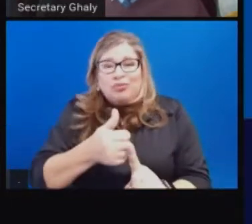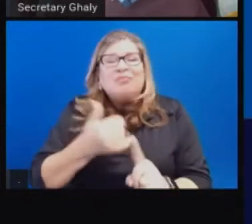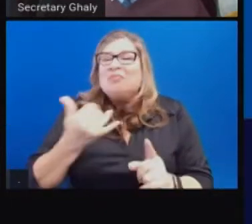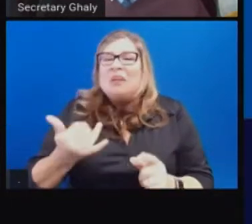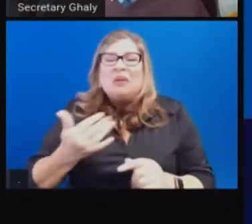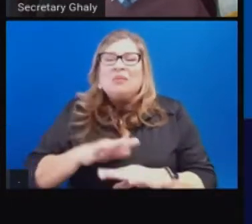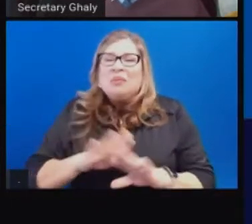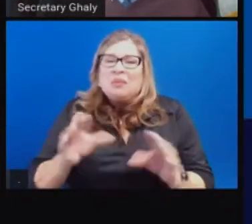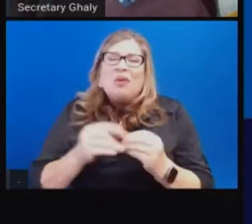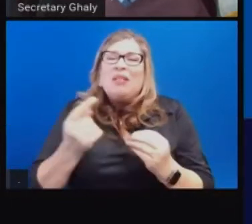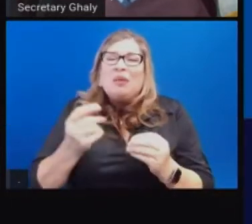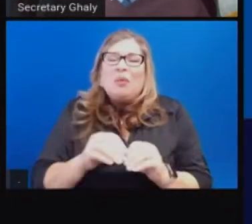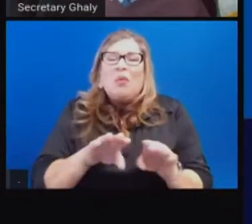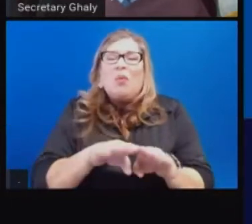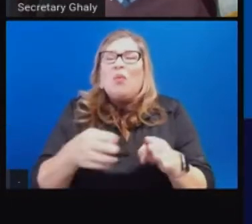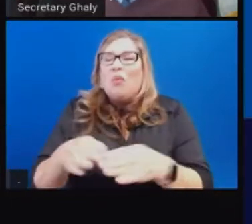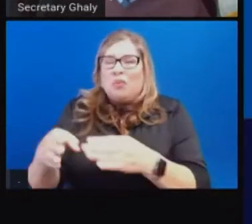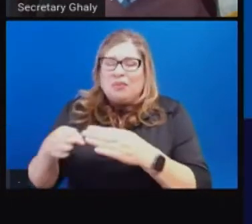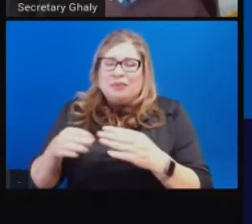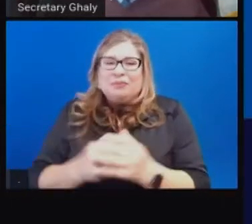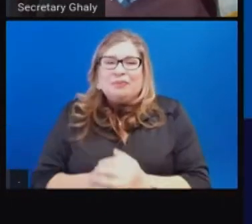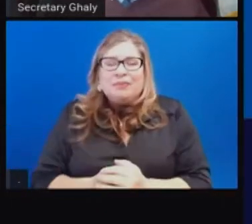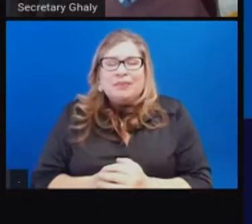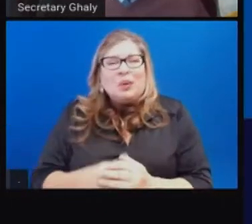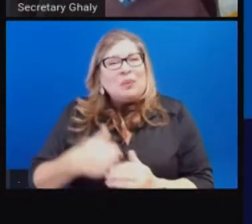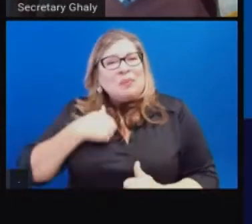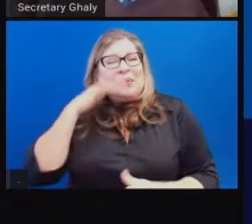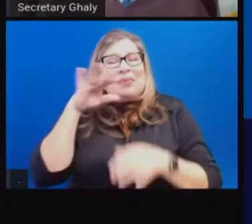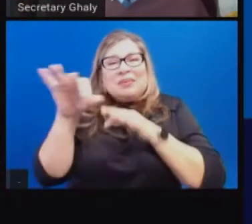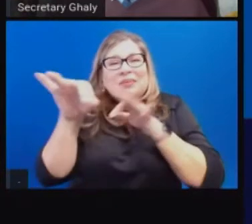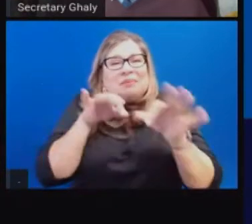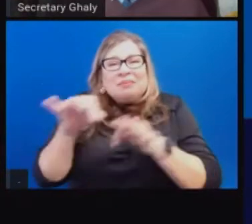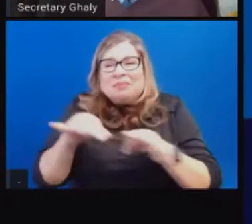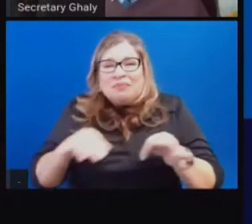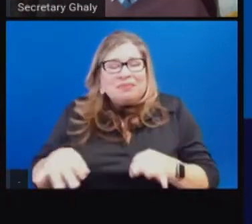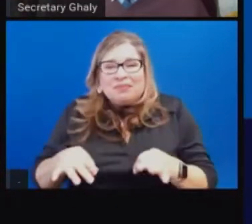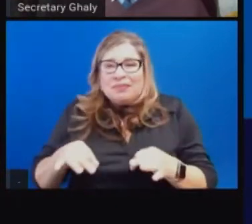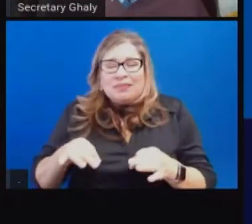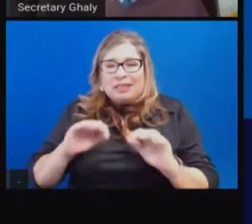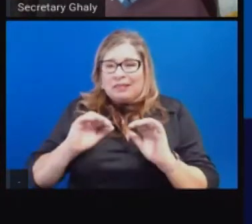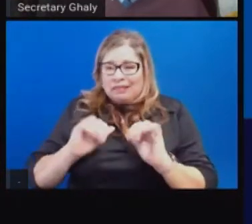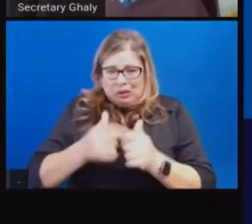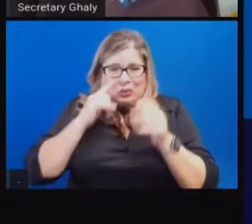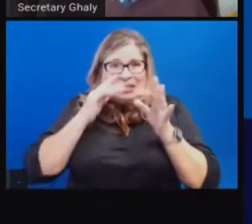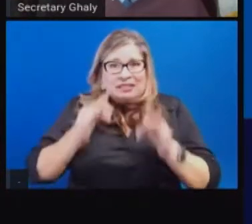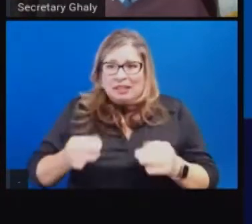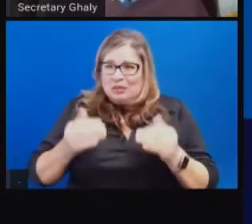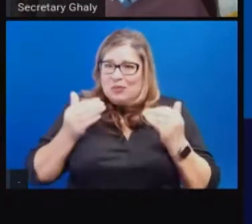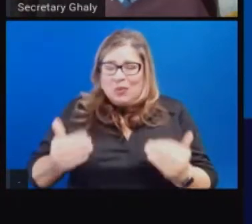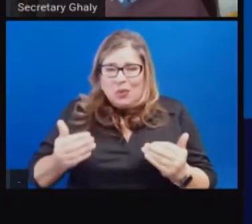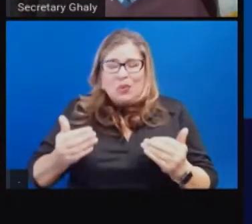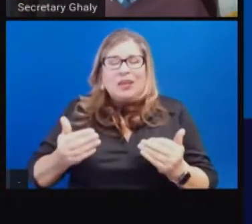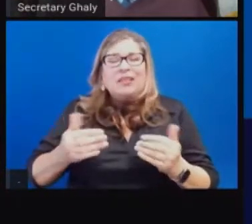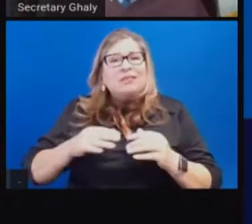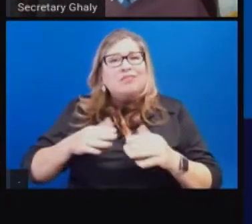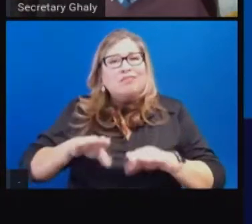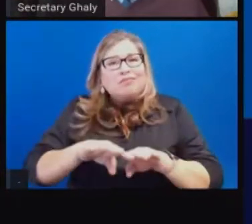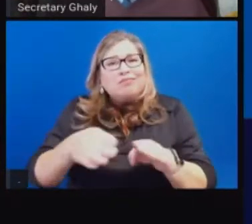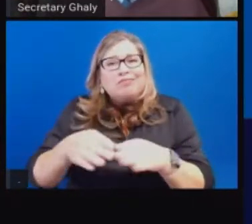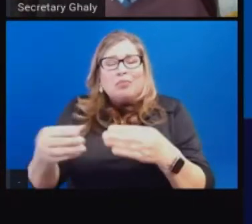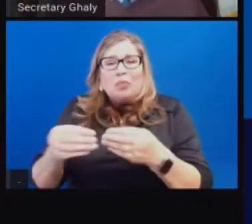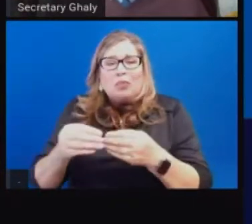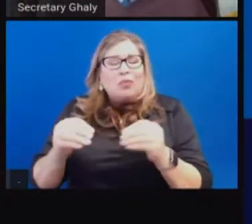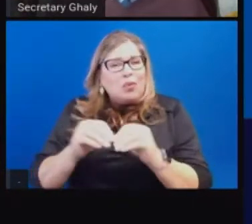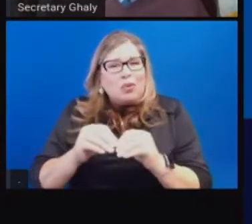explain in a little bit more detail how those projections were made and to remind you, first and foremost,